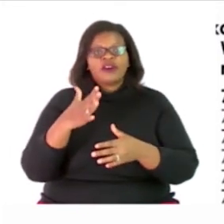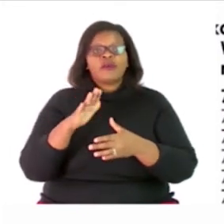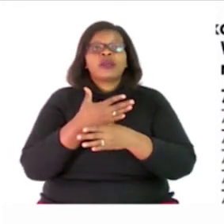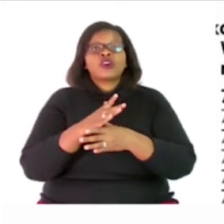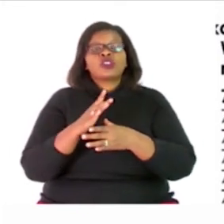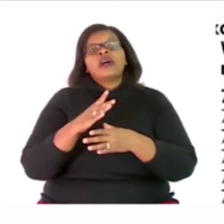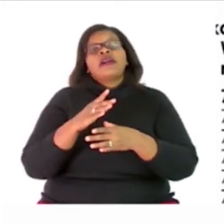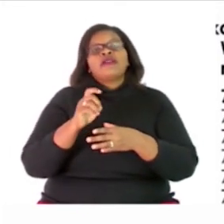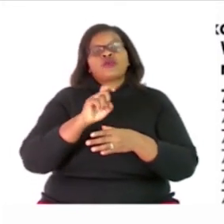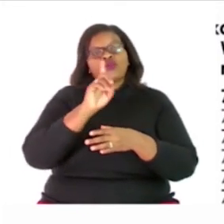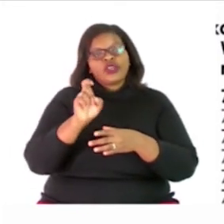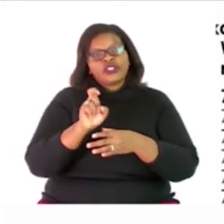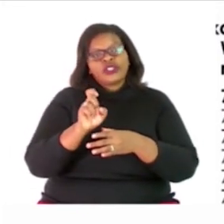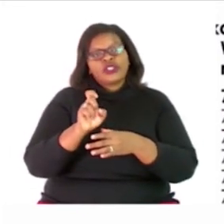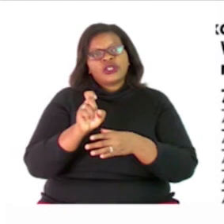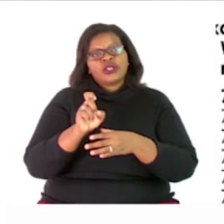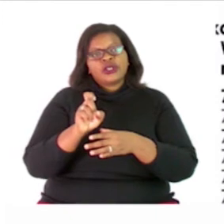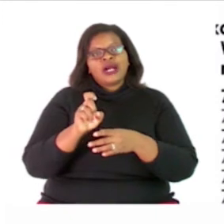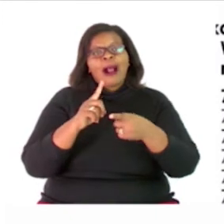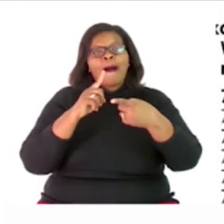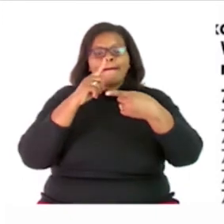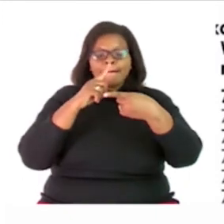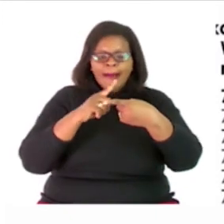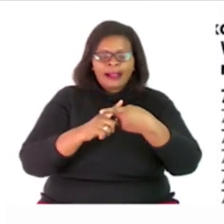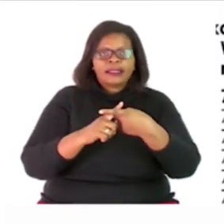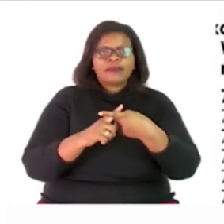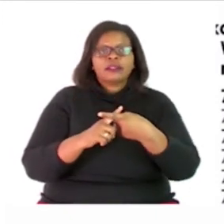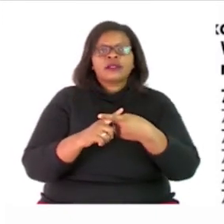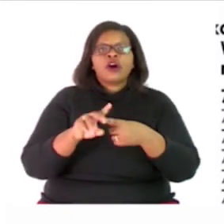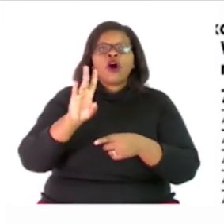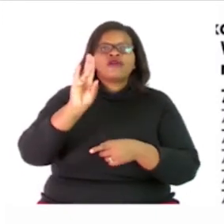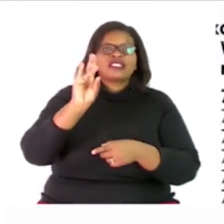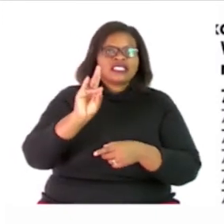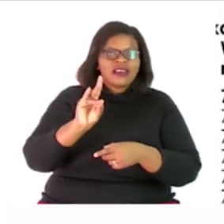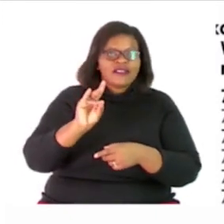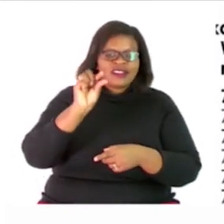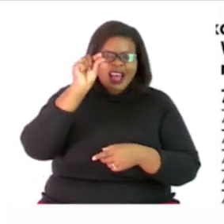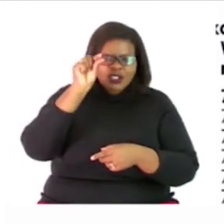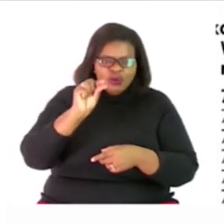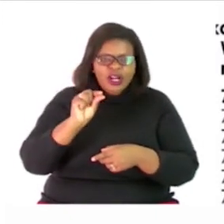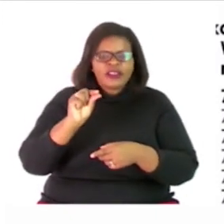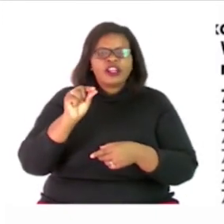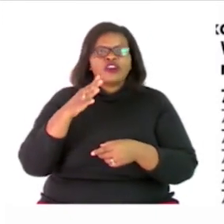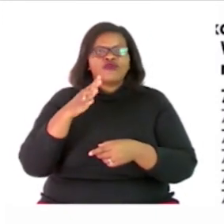is all the multiples of 7 less than 40